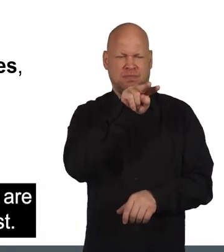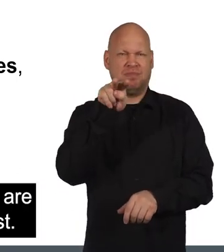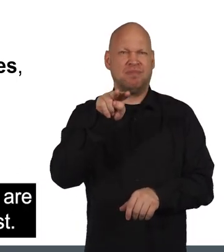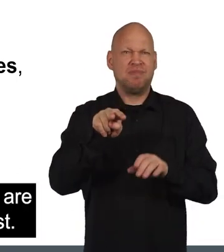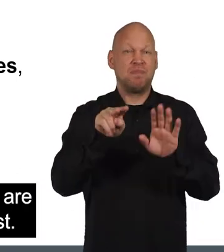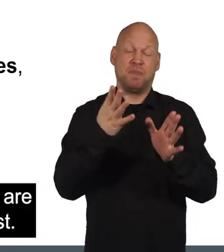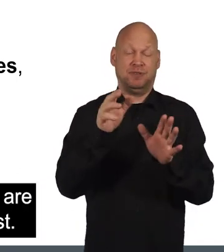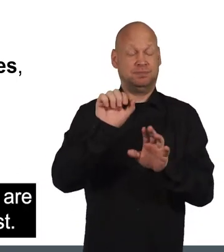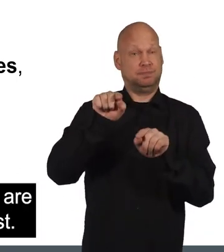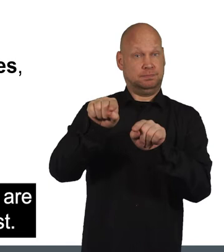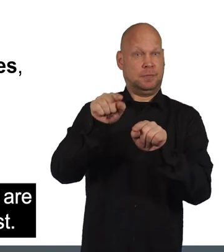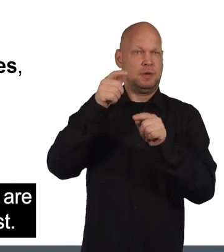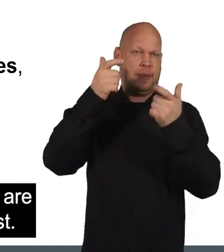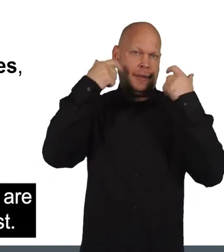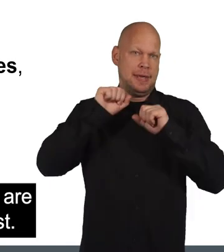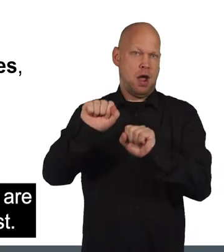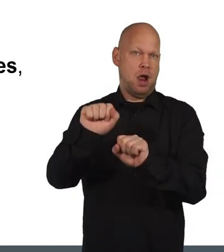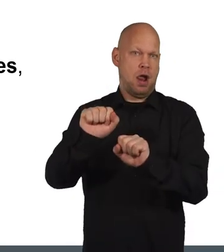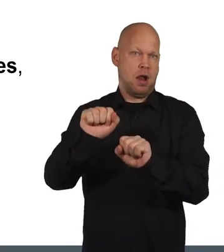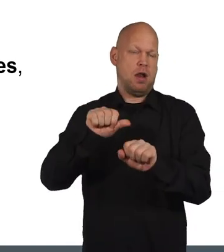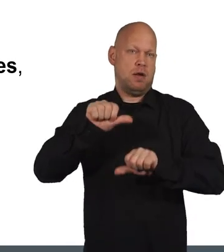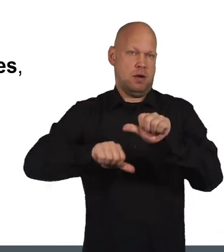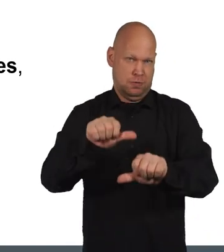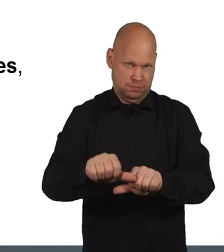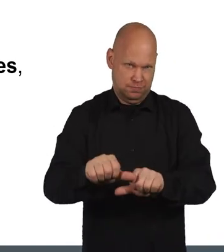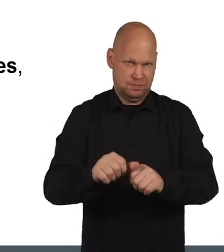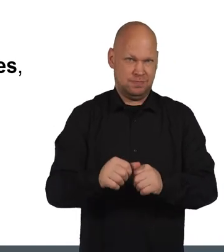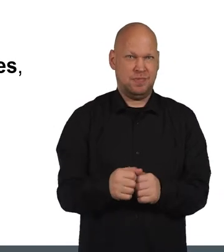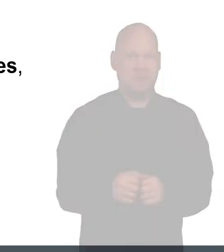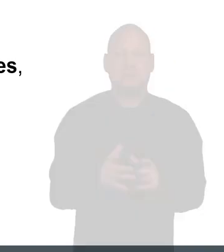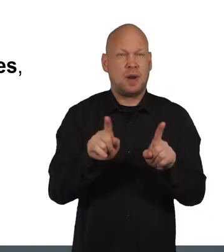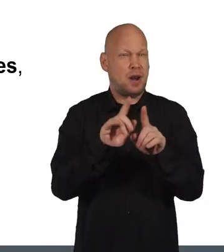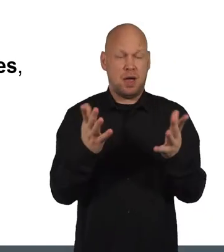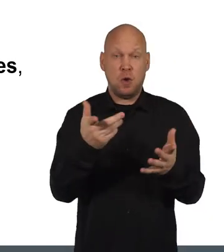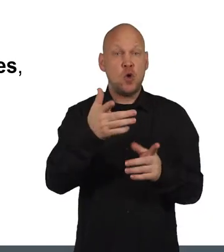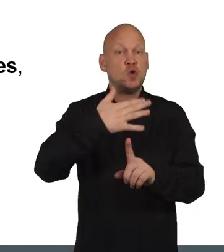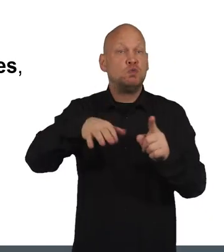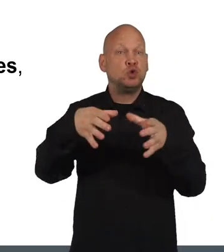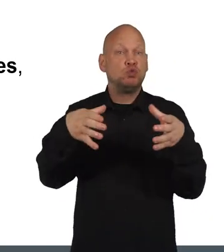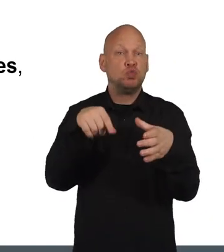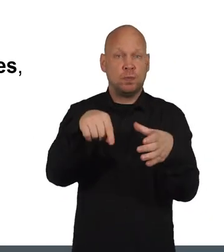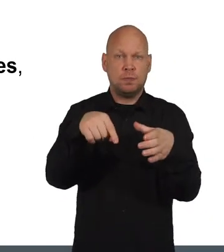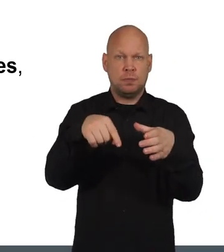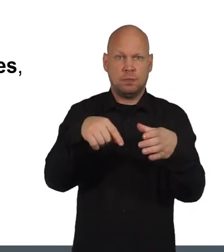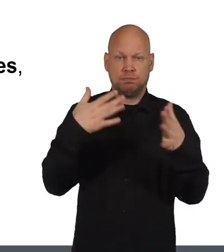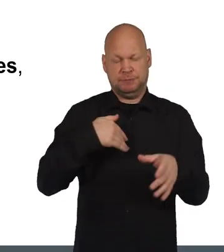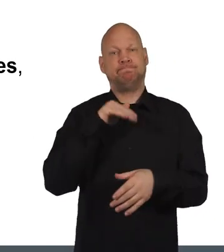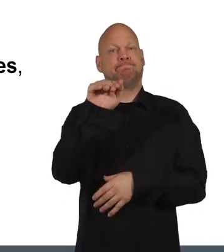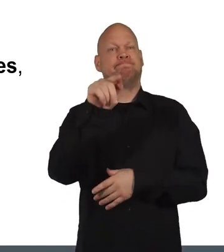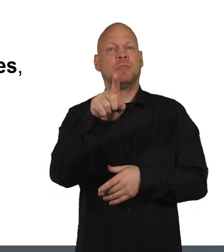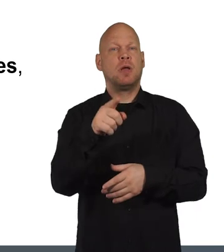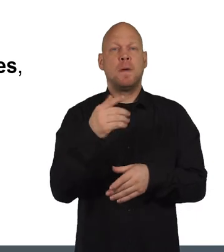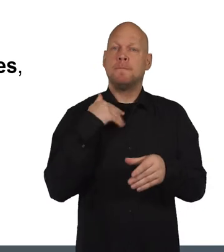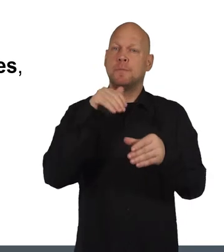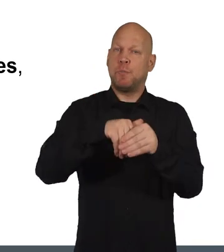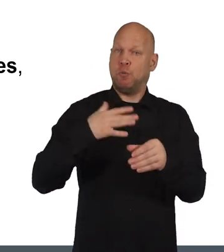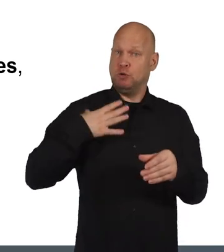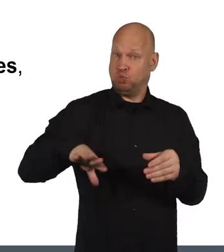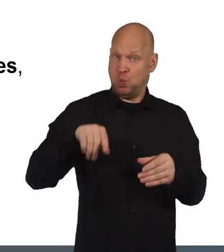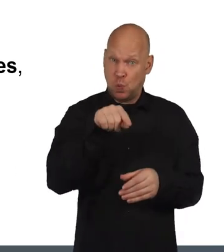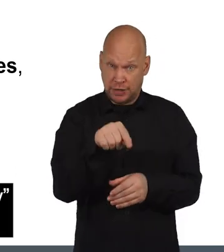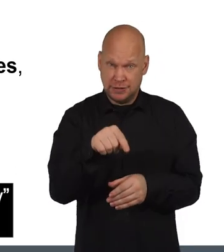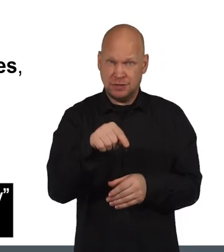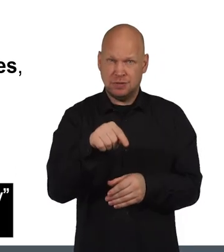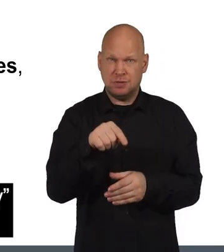if you are looking into making a participation request. For instance, a community group who makes a participation request